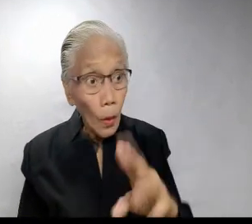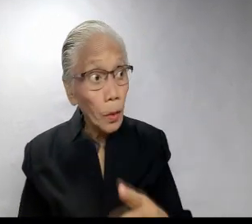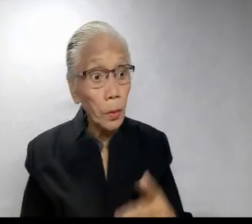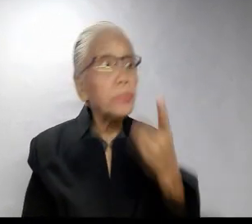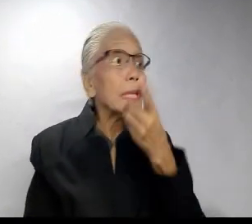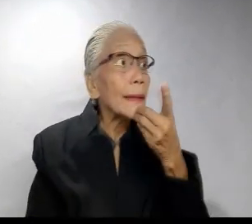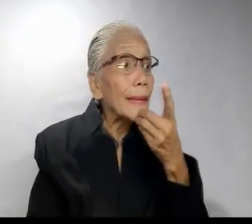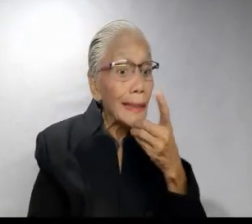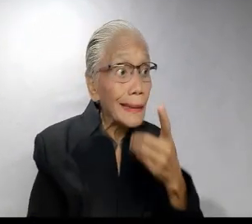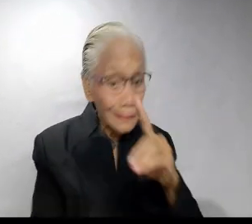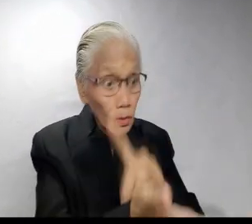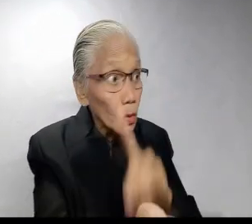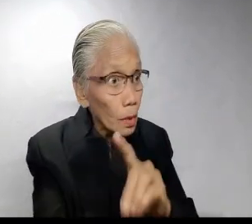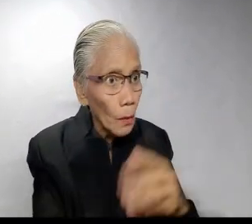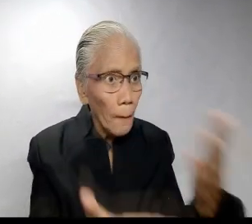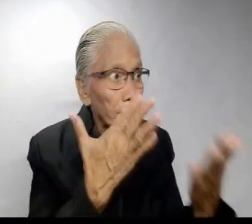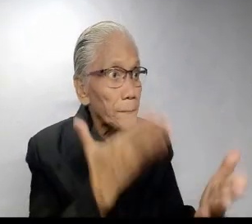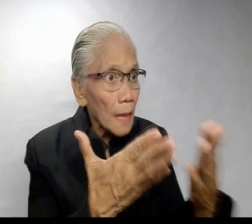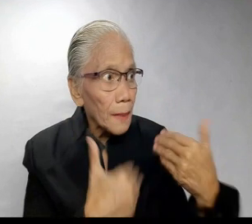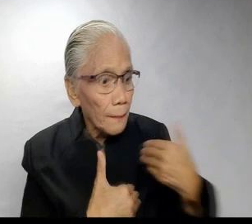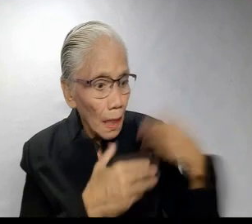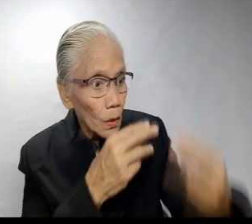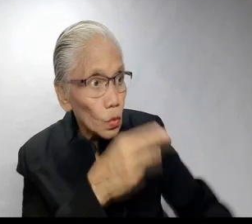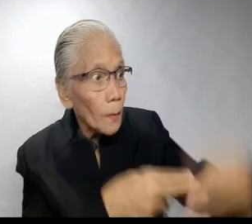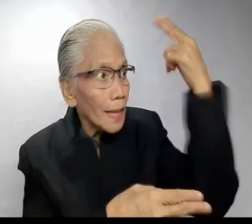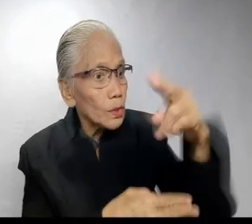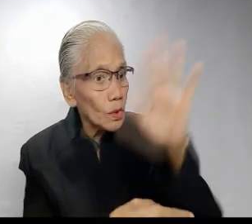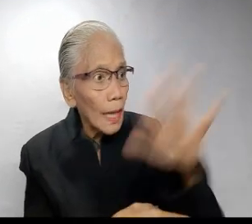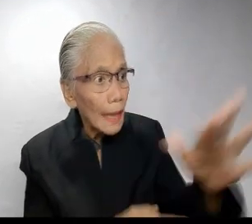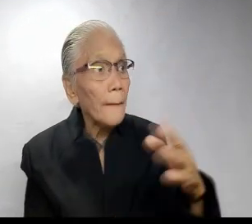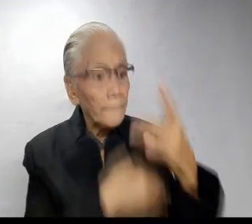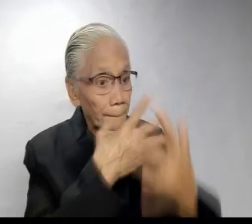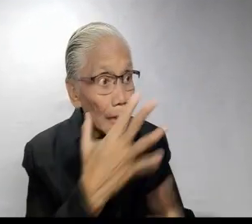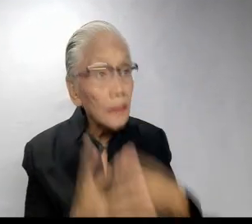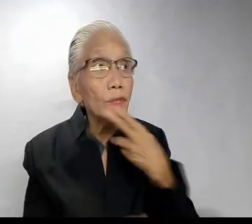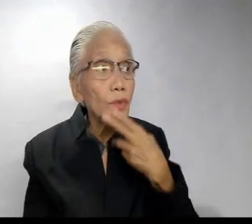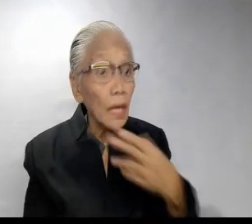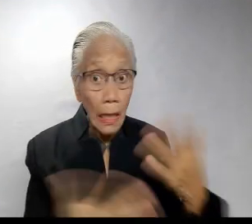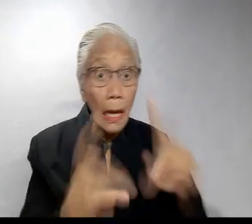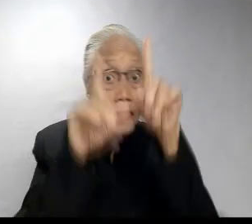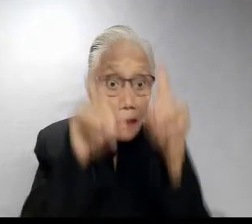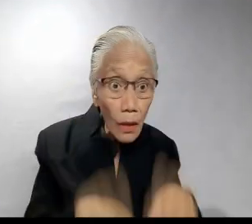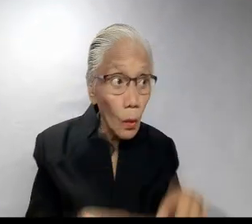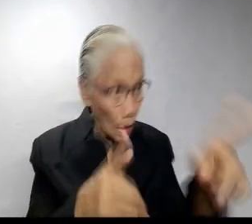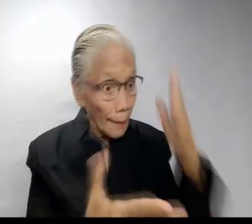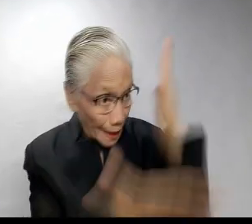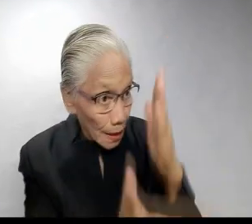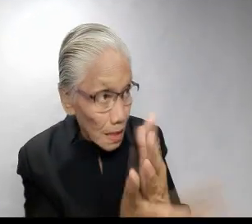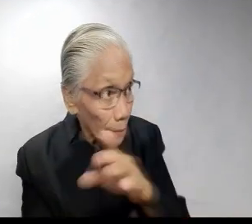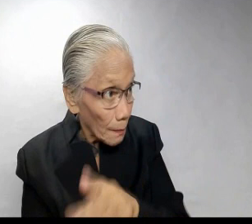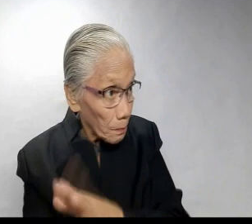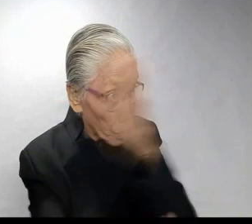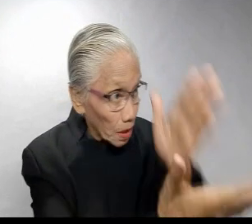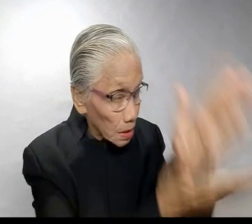di mo lang alam. Or, your diabetologist may have elevated blood sugar din. Ang